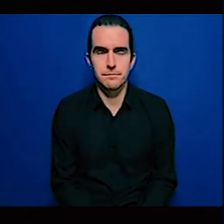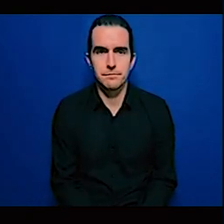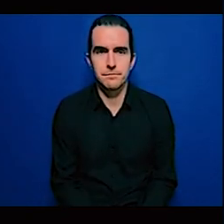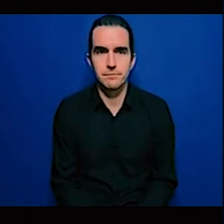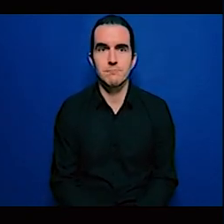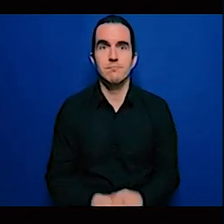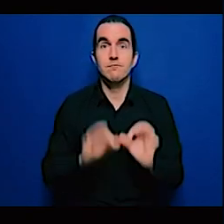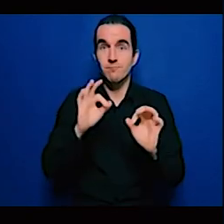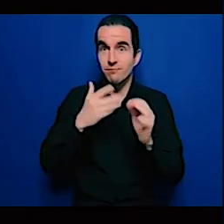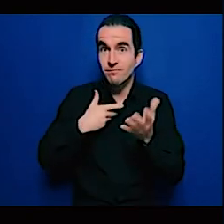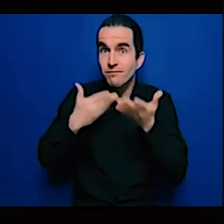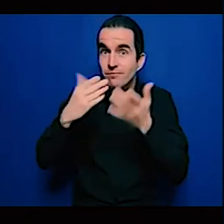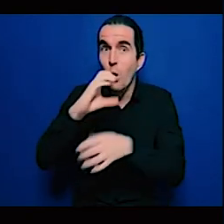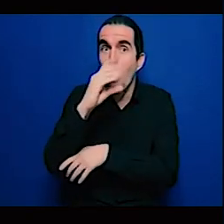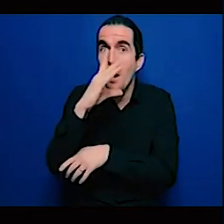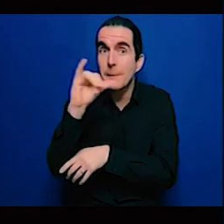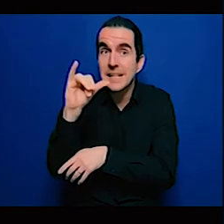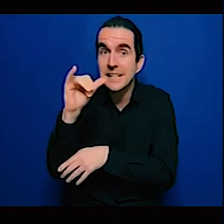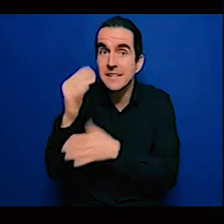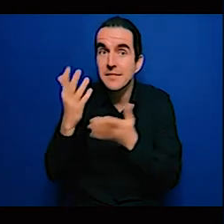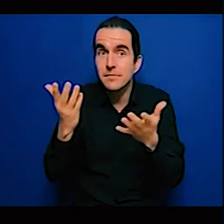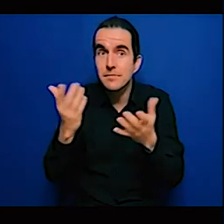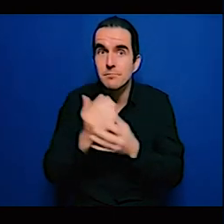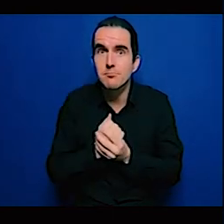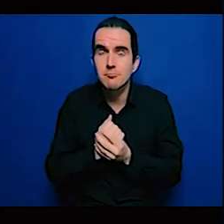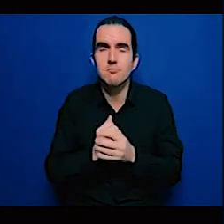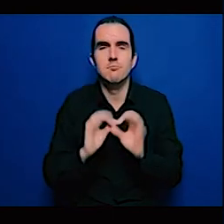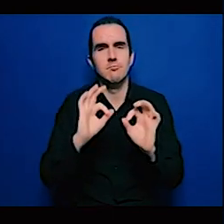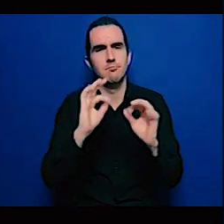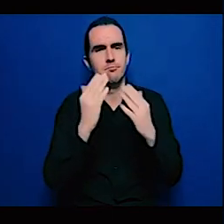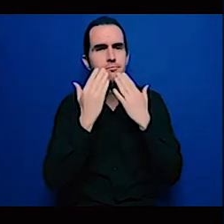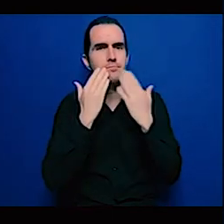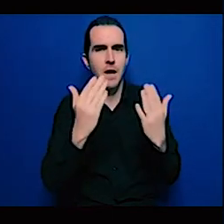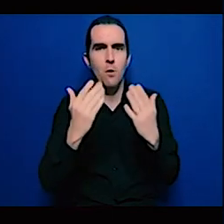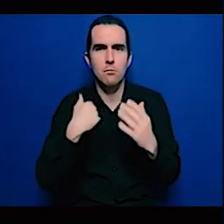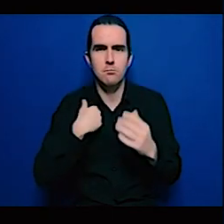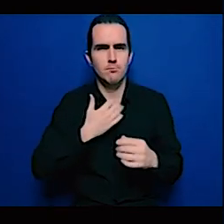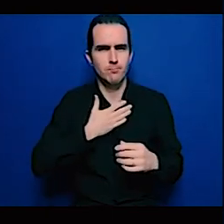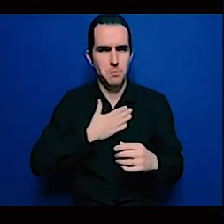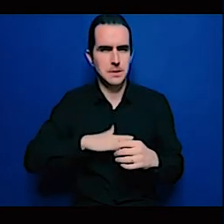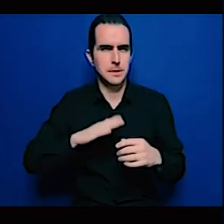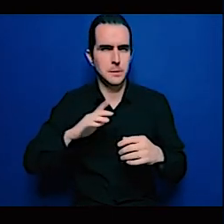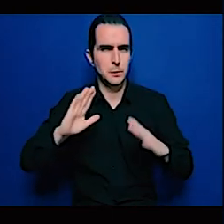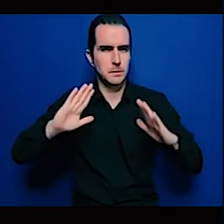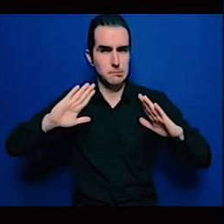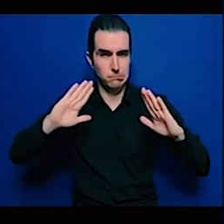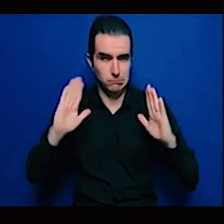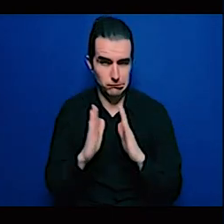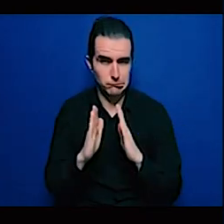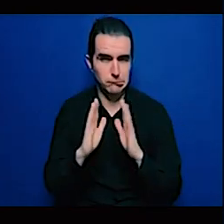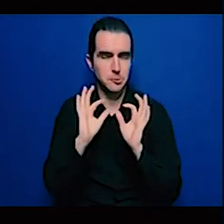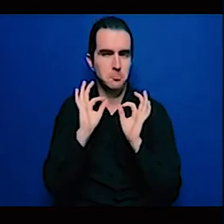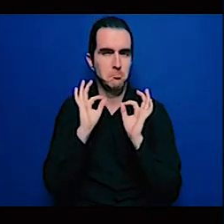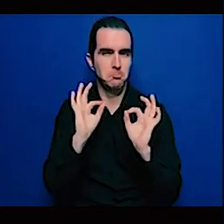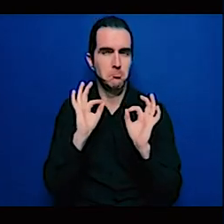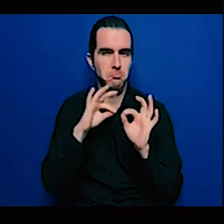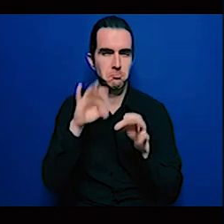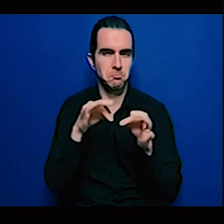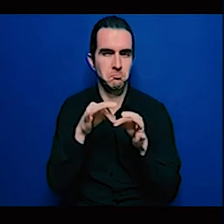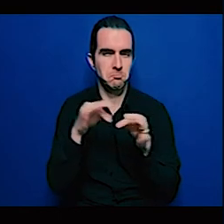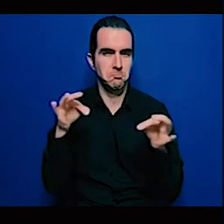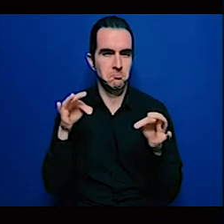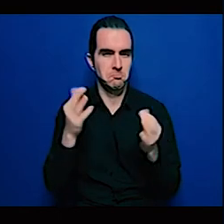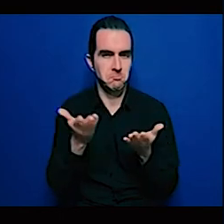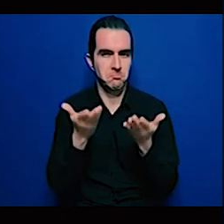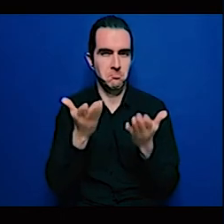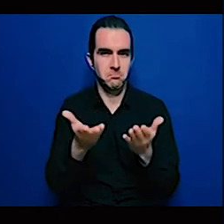time so I think in terms of closing remarks my comment would be to urge